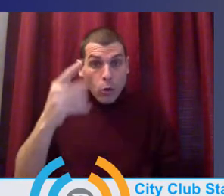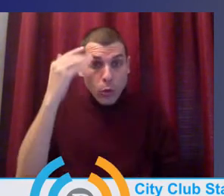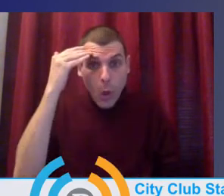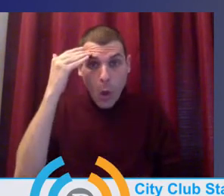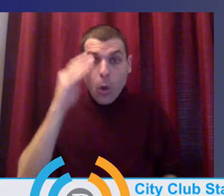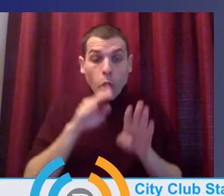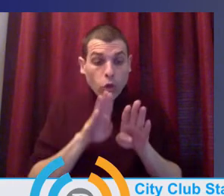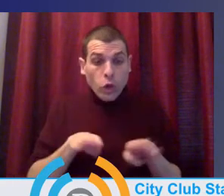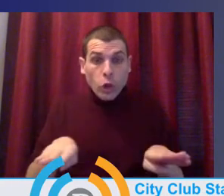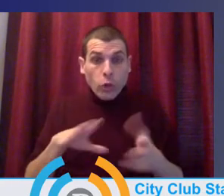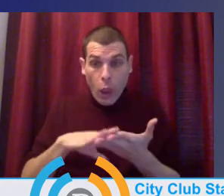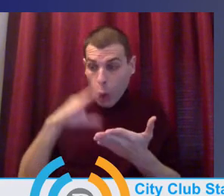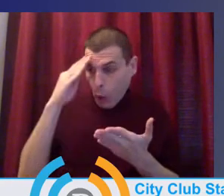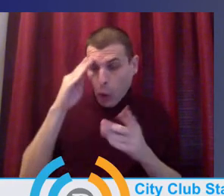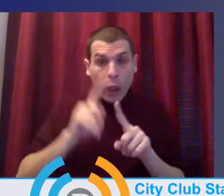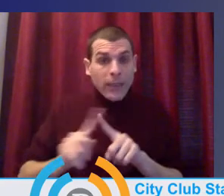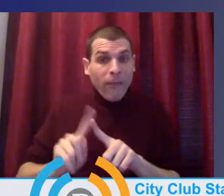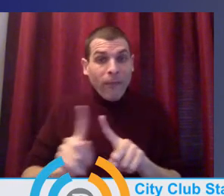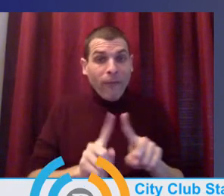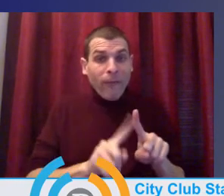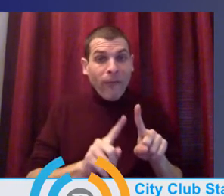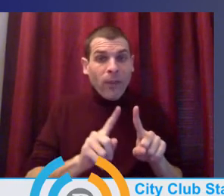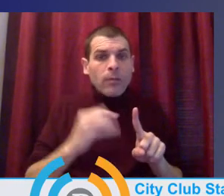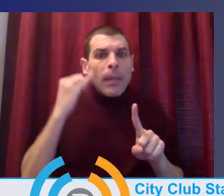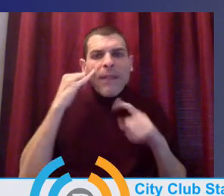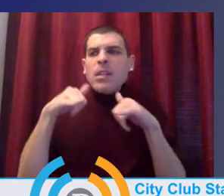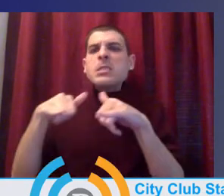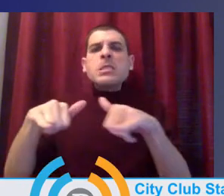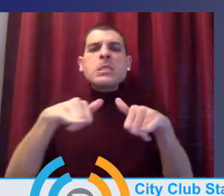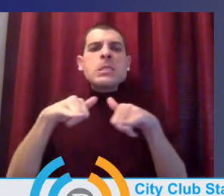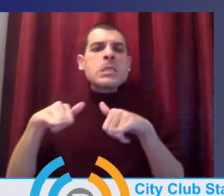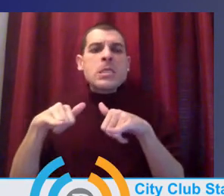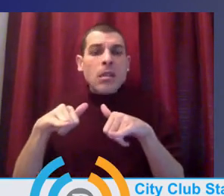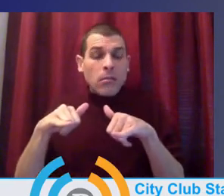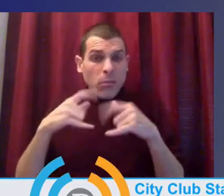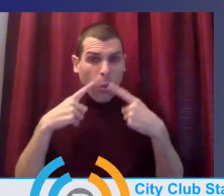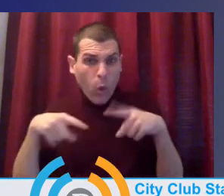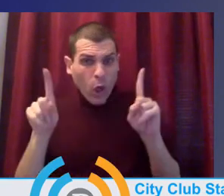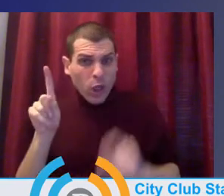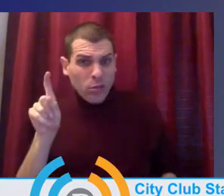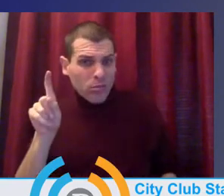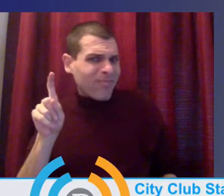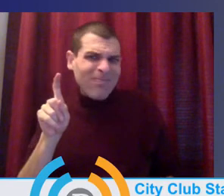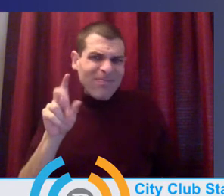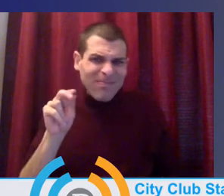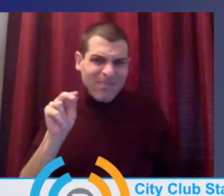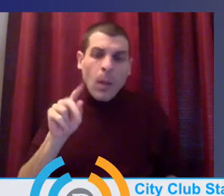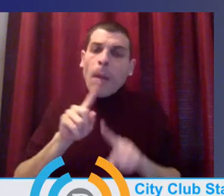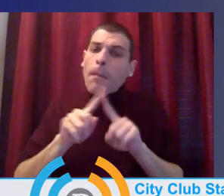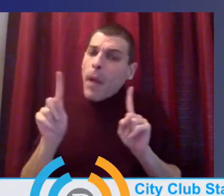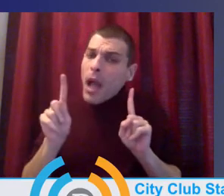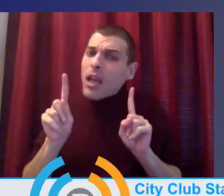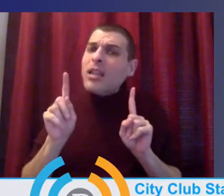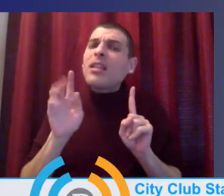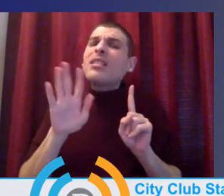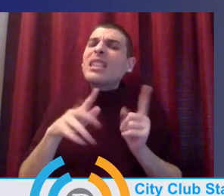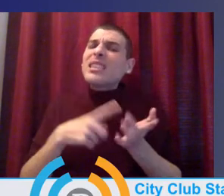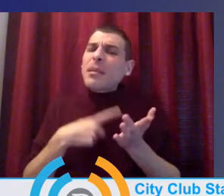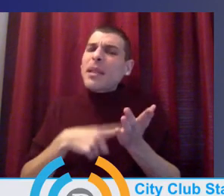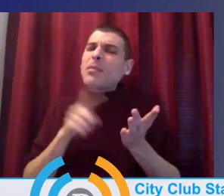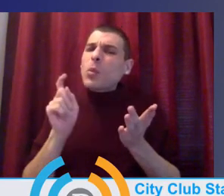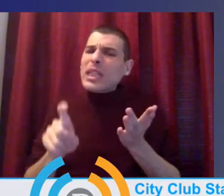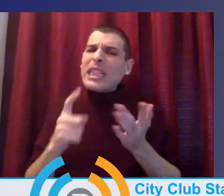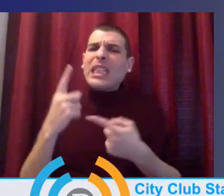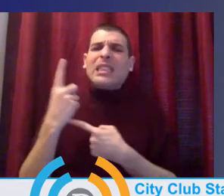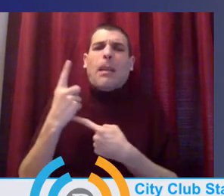for more multi-age settings? How do we, how do we incorporate authentic, uh, assessments? Yes, we need some snapshots, some formative assessments. I would love